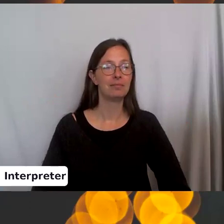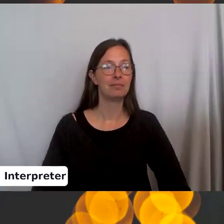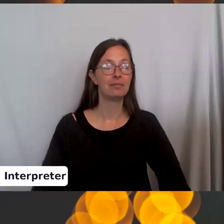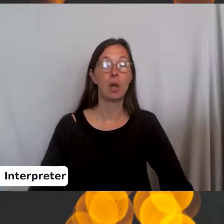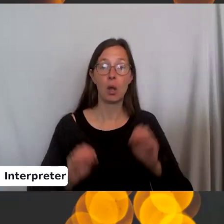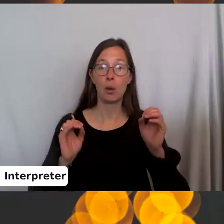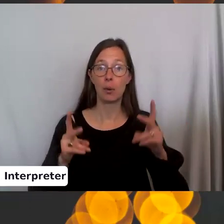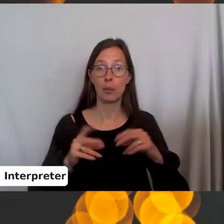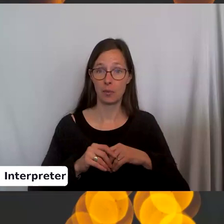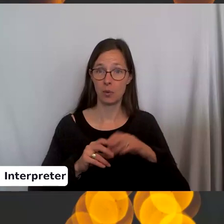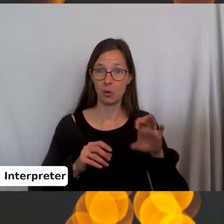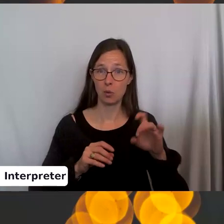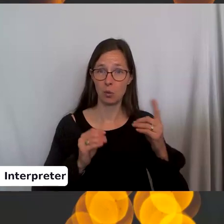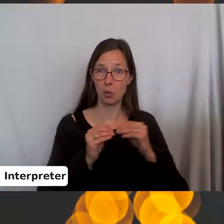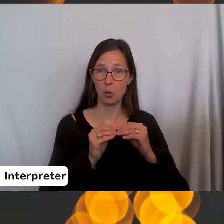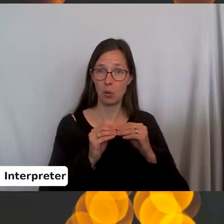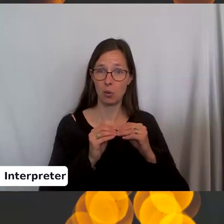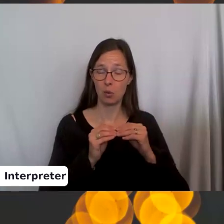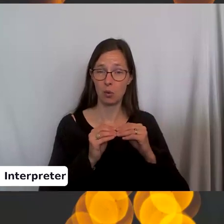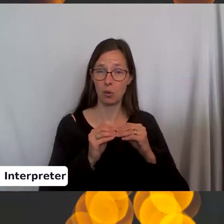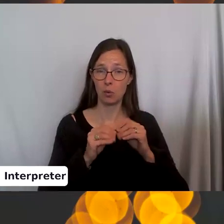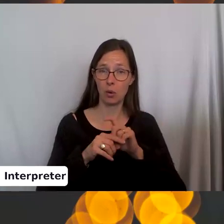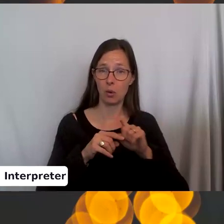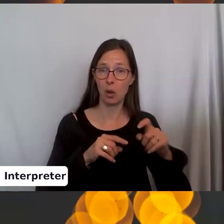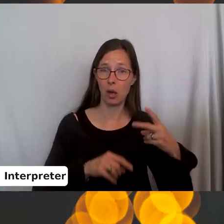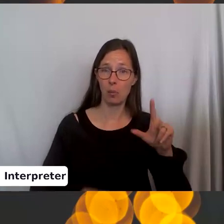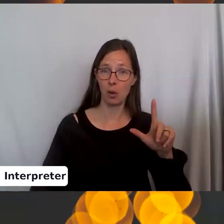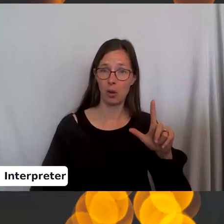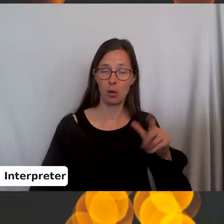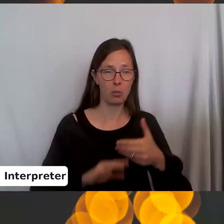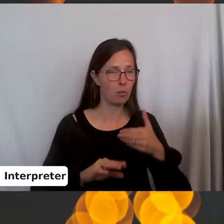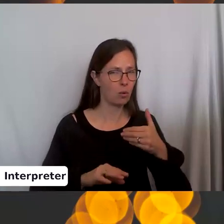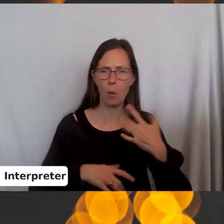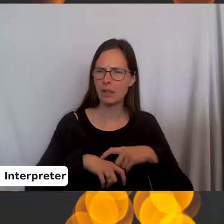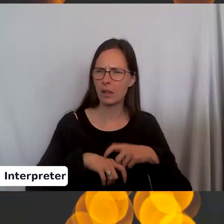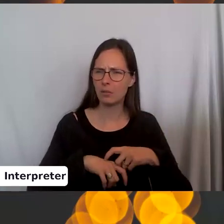Okay. Should we do one more roll of, row of purling before we get into what time is it?